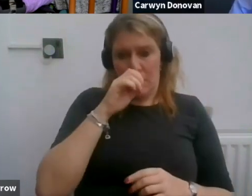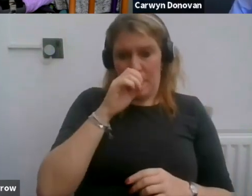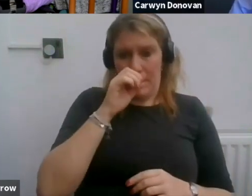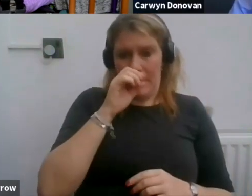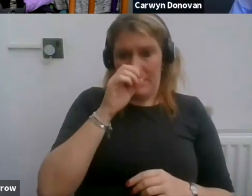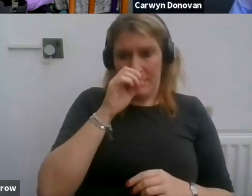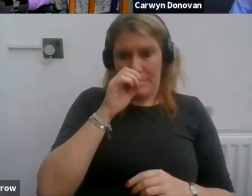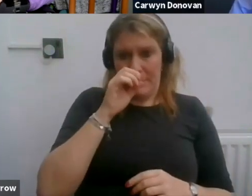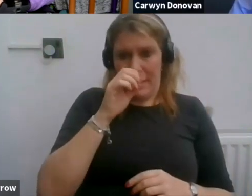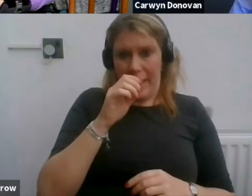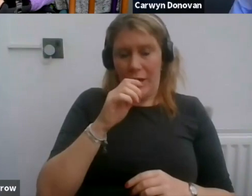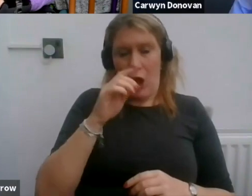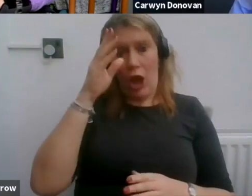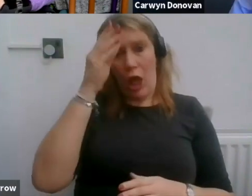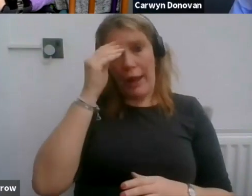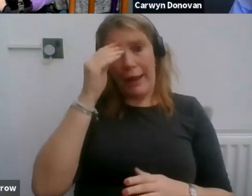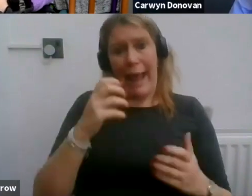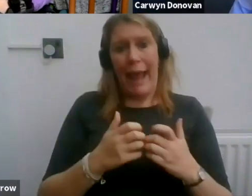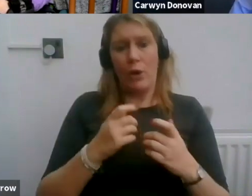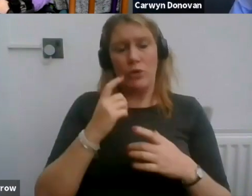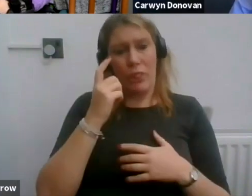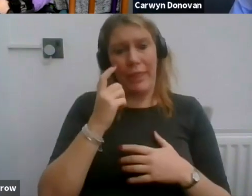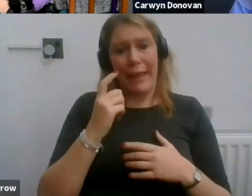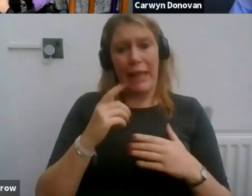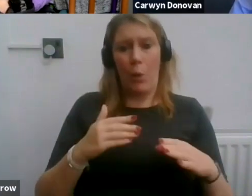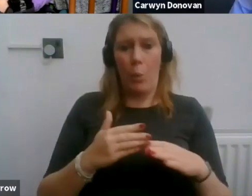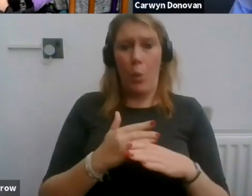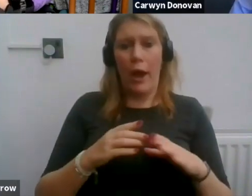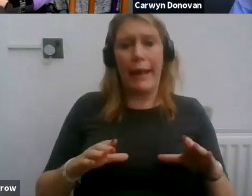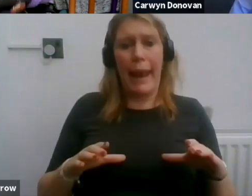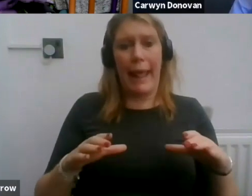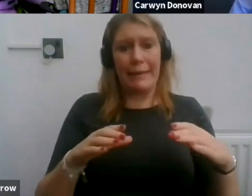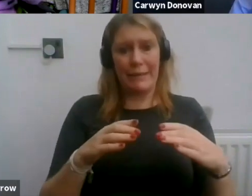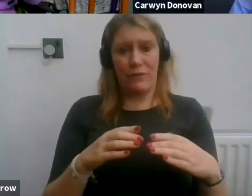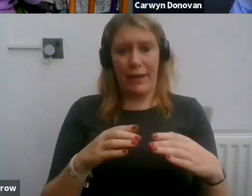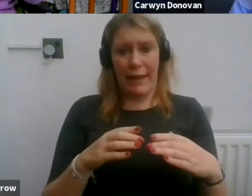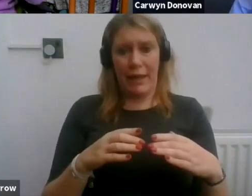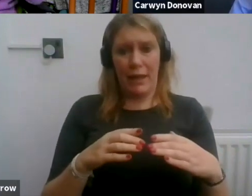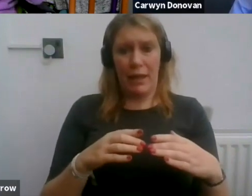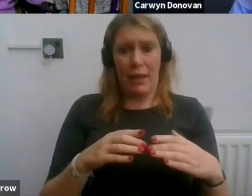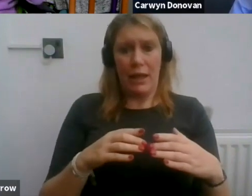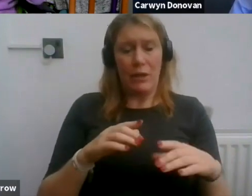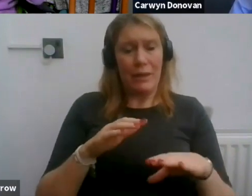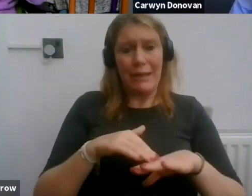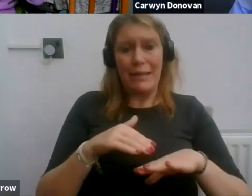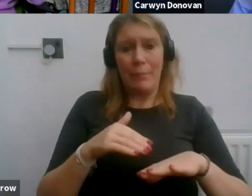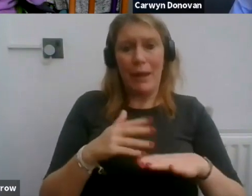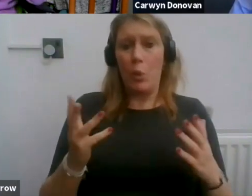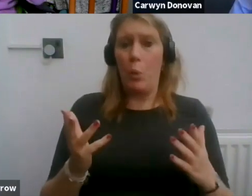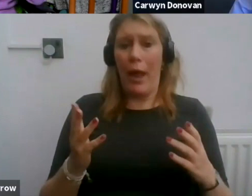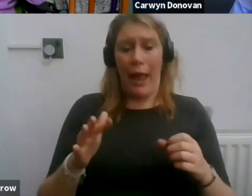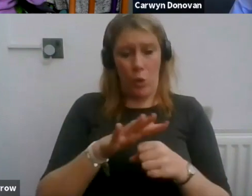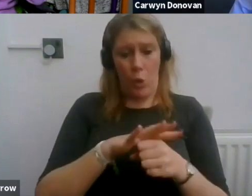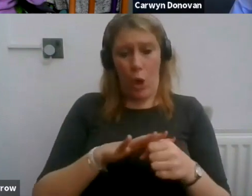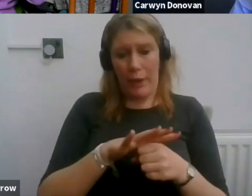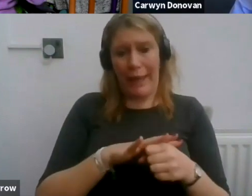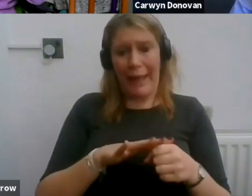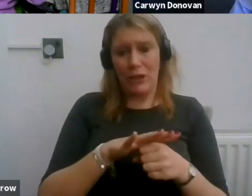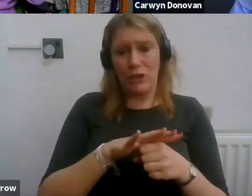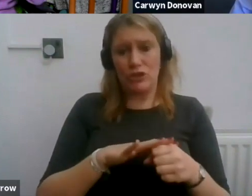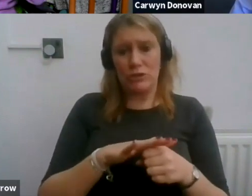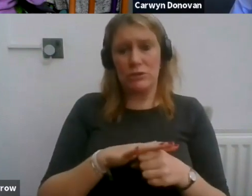Because whether you're on a coal face in Tower Colliery like I was, or on the location of a sci-fi drama in